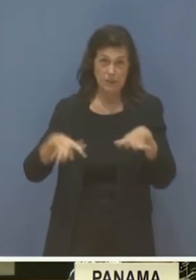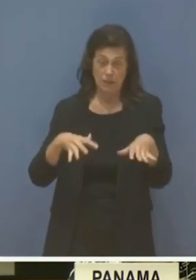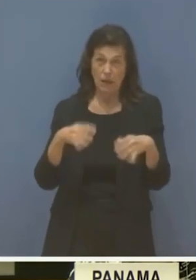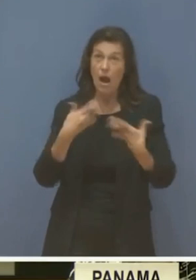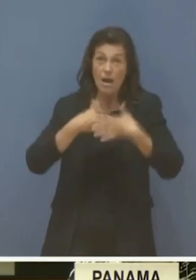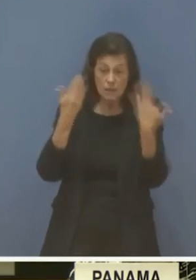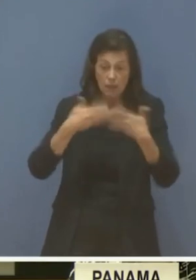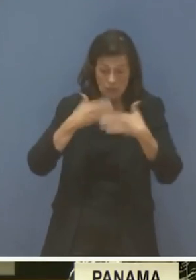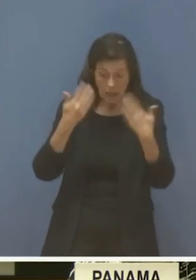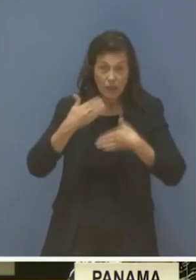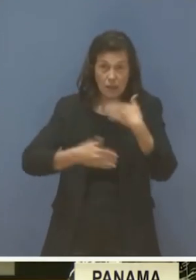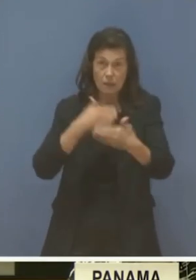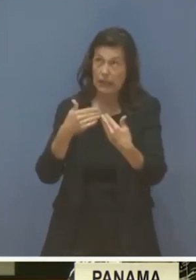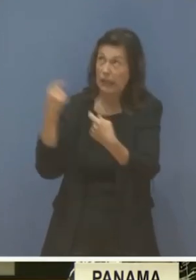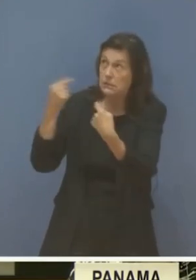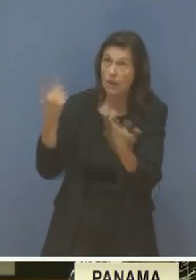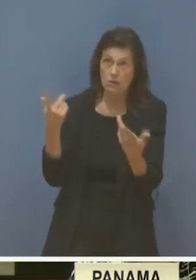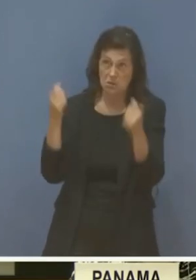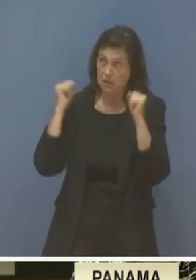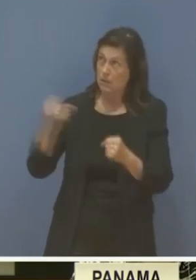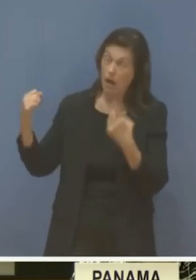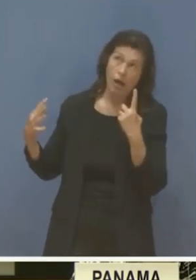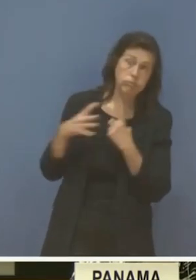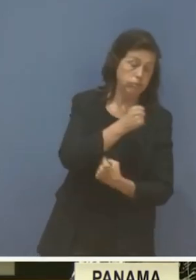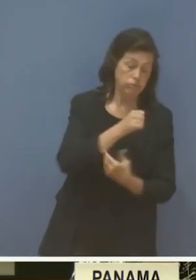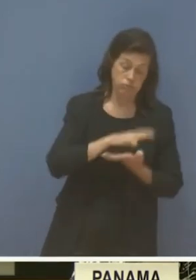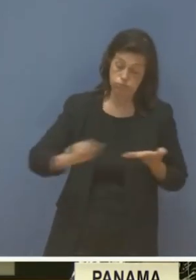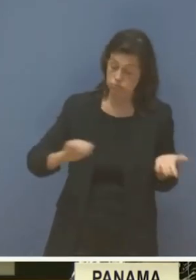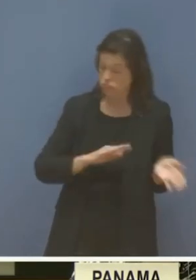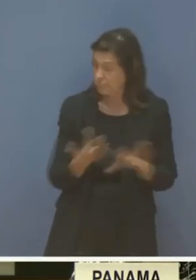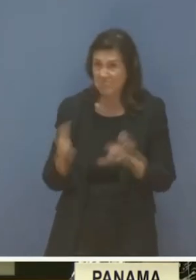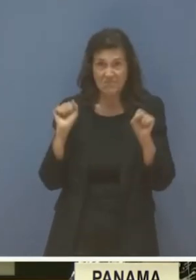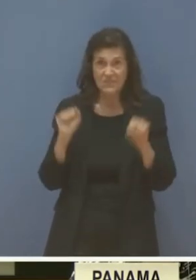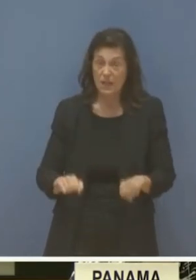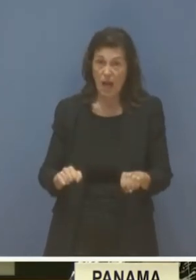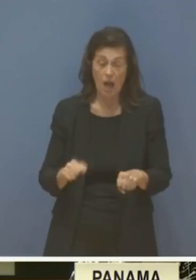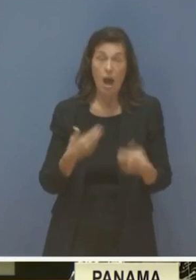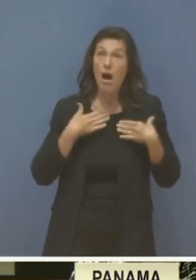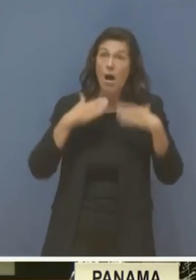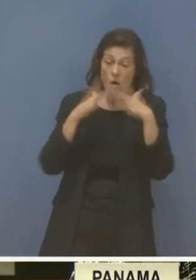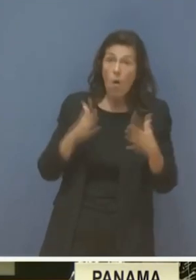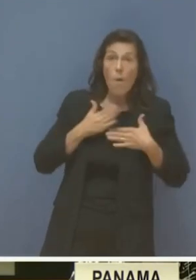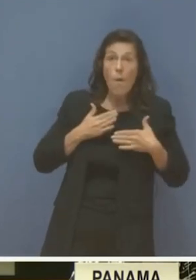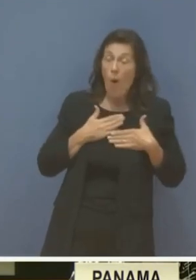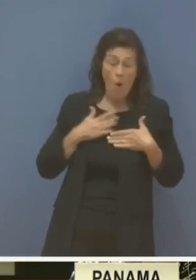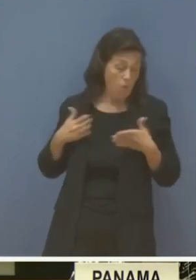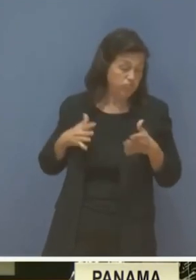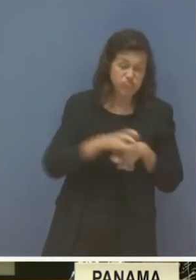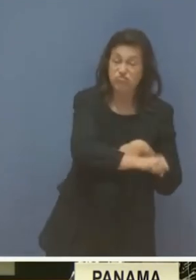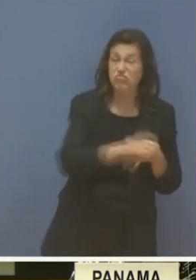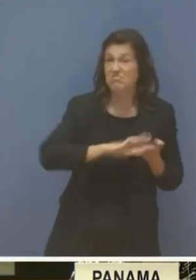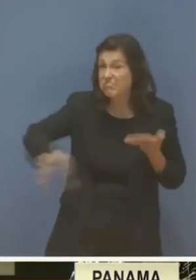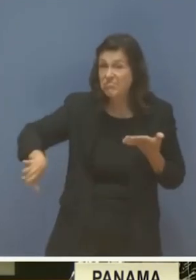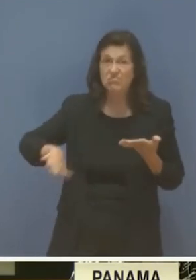day under the threat of physical annihilation, loss of their homeland, state cleansing, and the loss of their environment